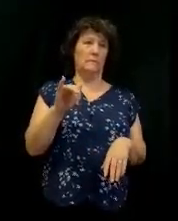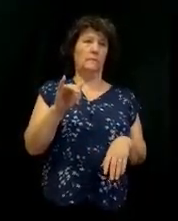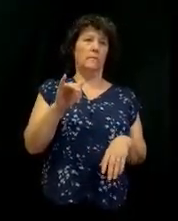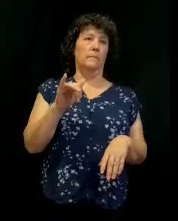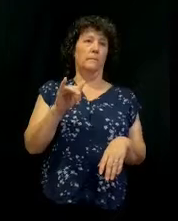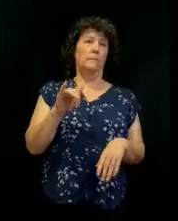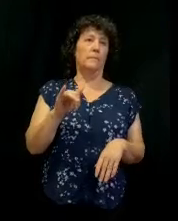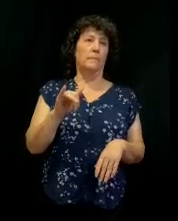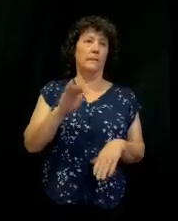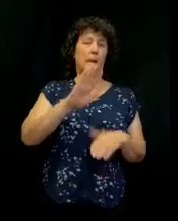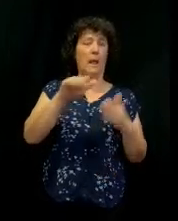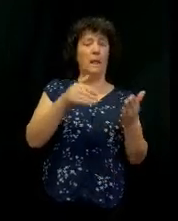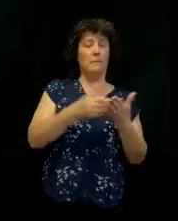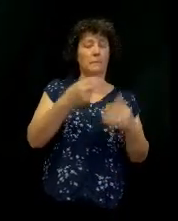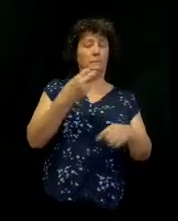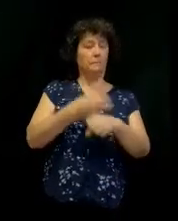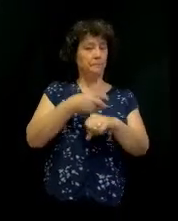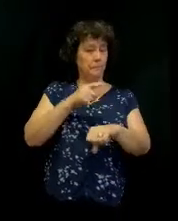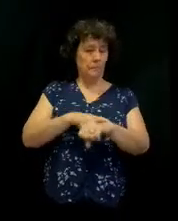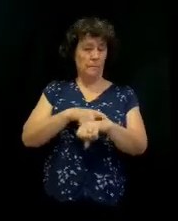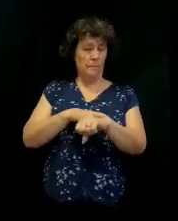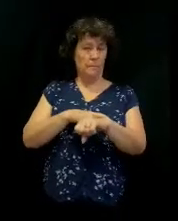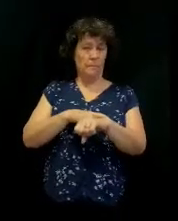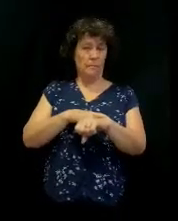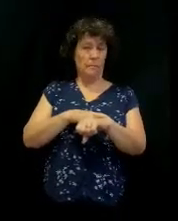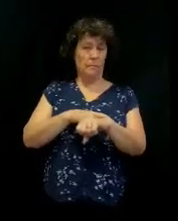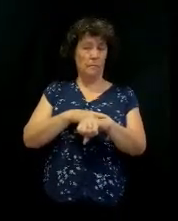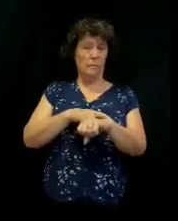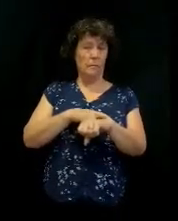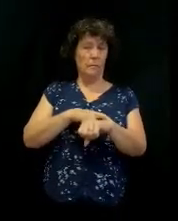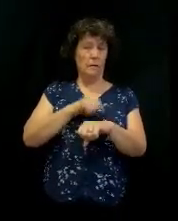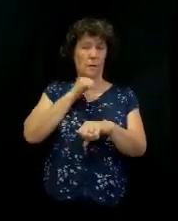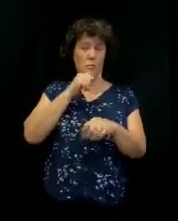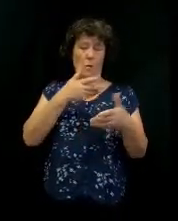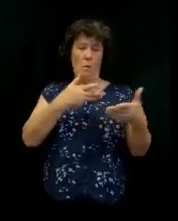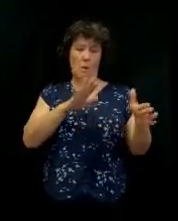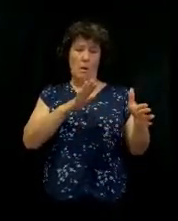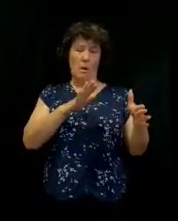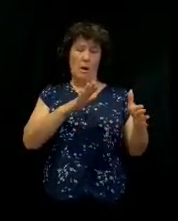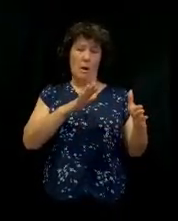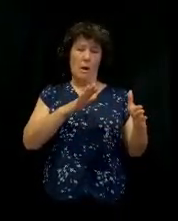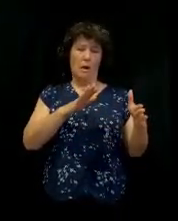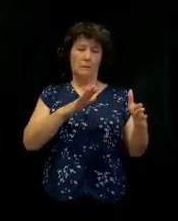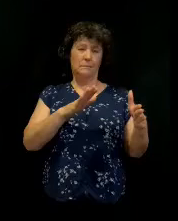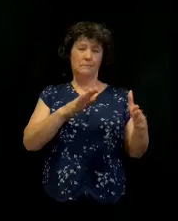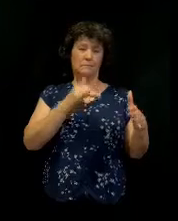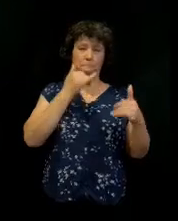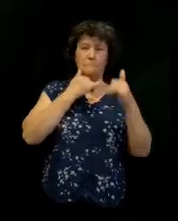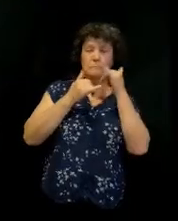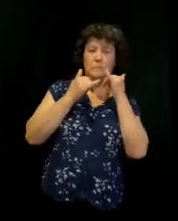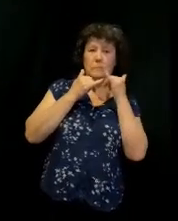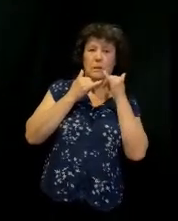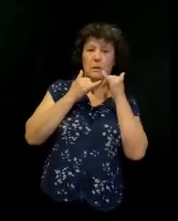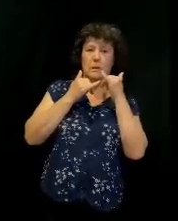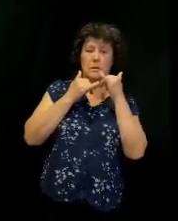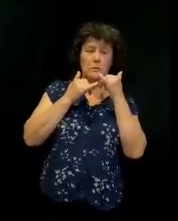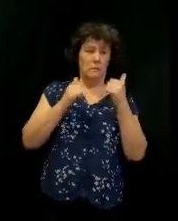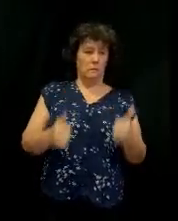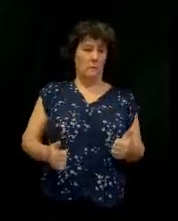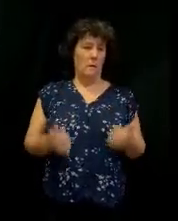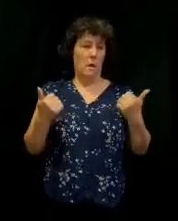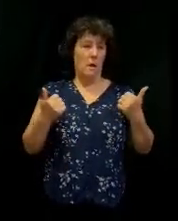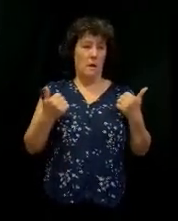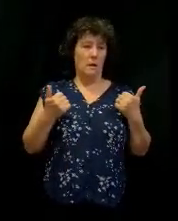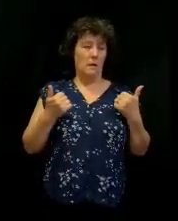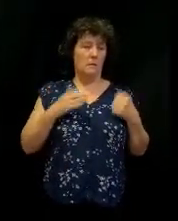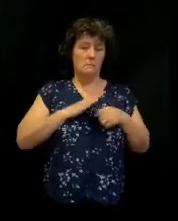So it's in the middle of our hard times that we don't let the cares of this world and this life hold us down. Right?